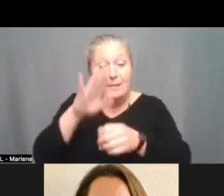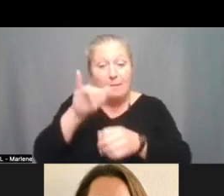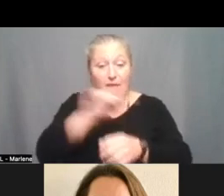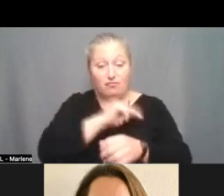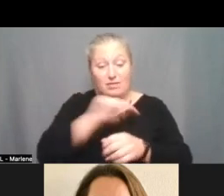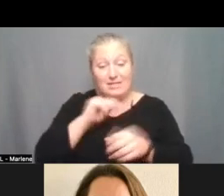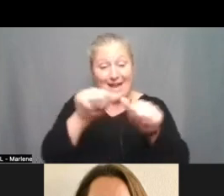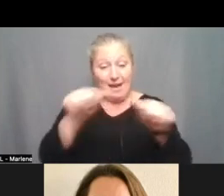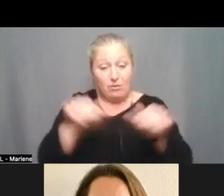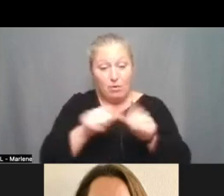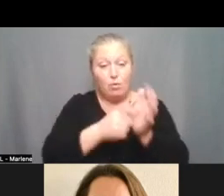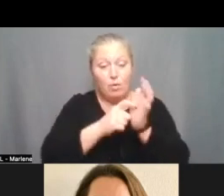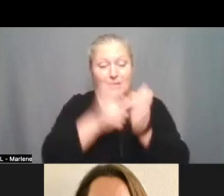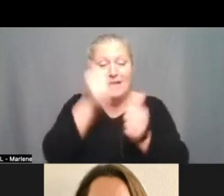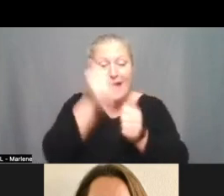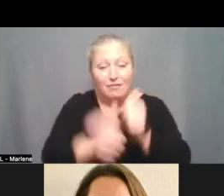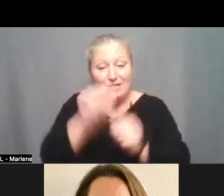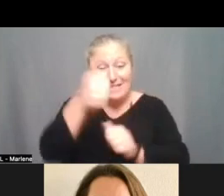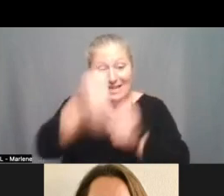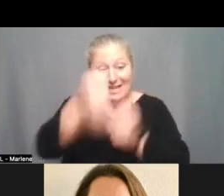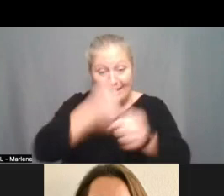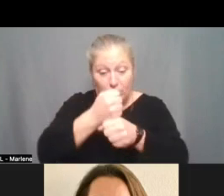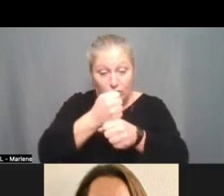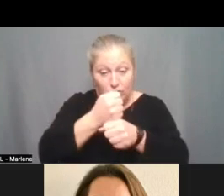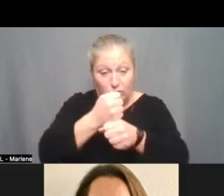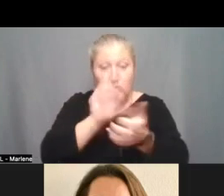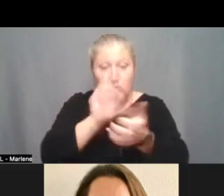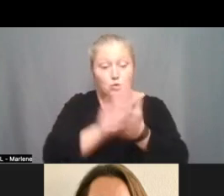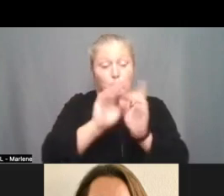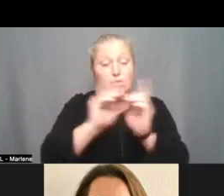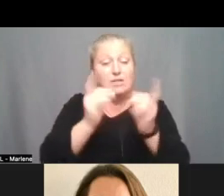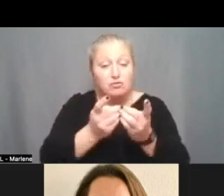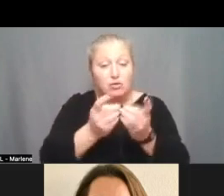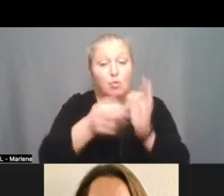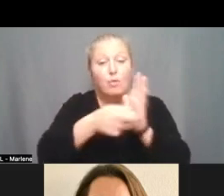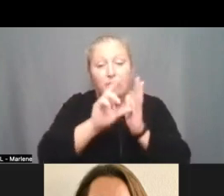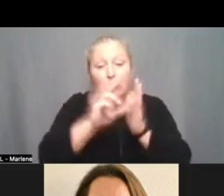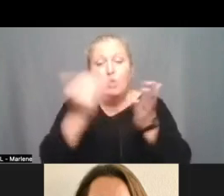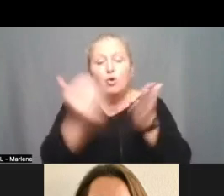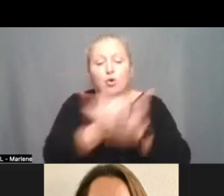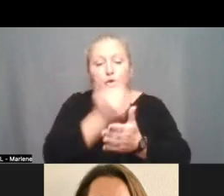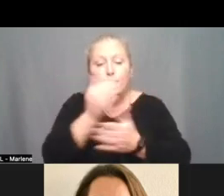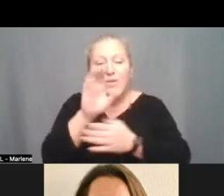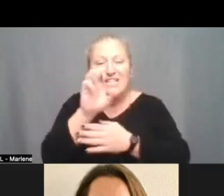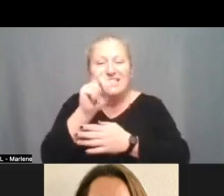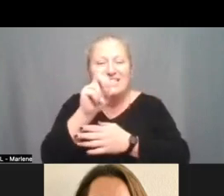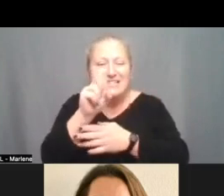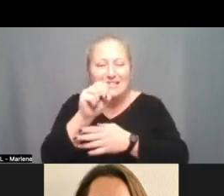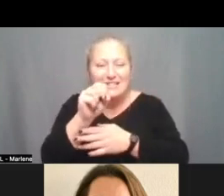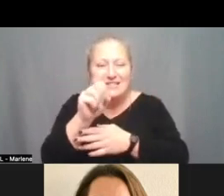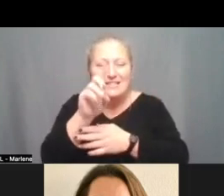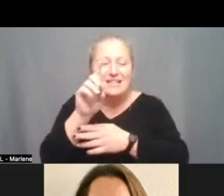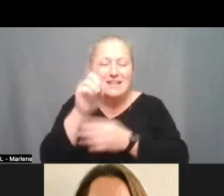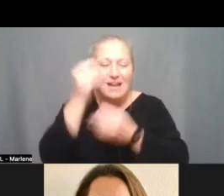requires that every 10 years. The school district review new census data to determine the